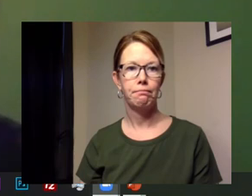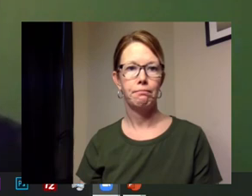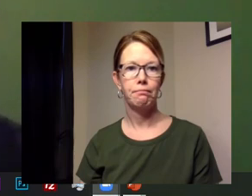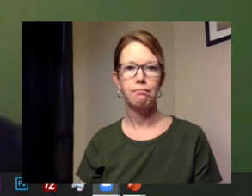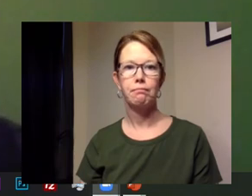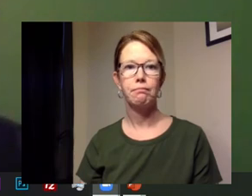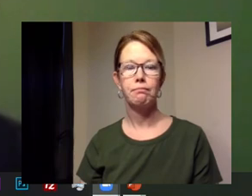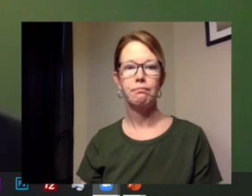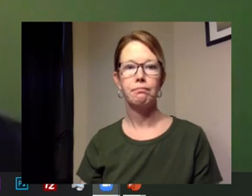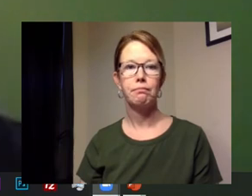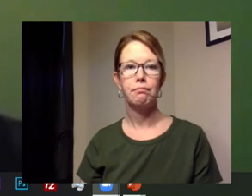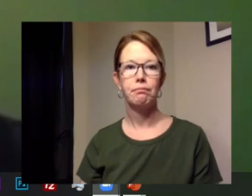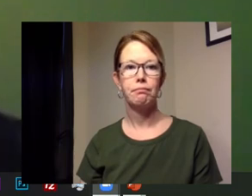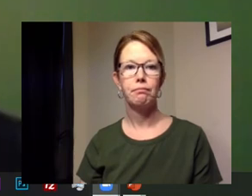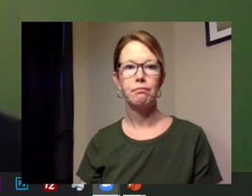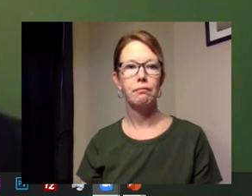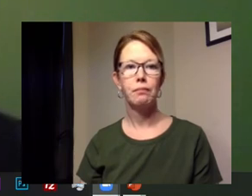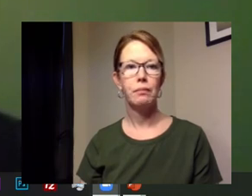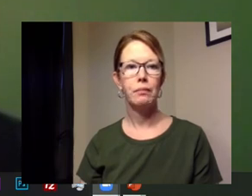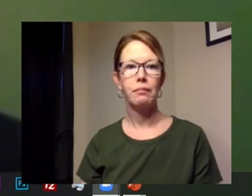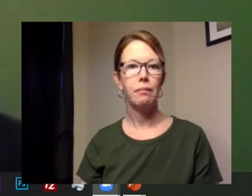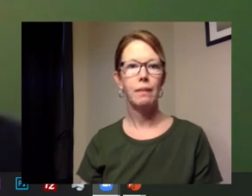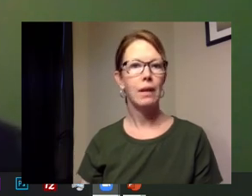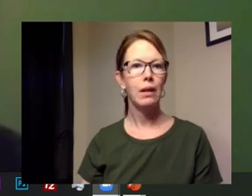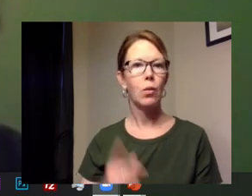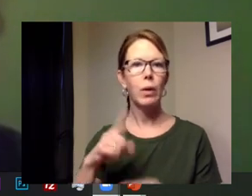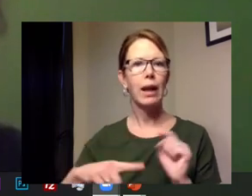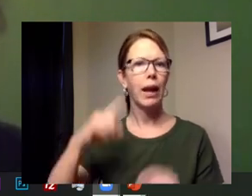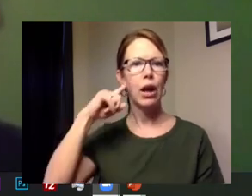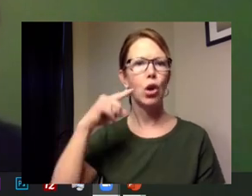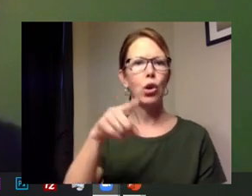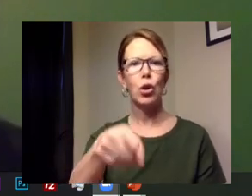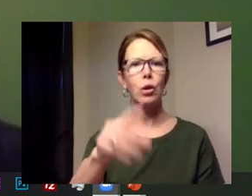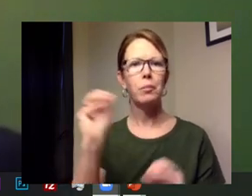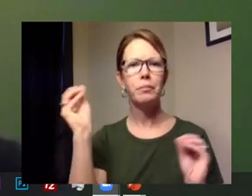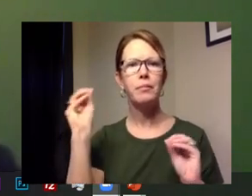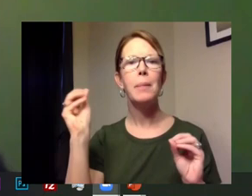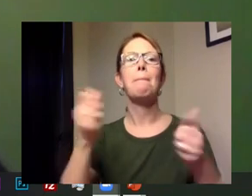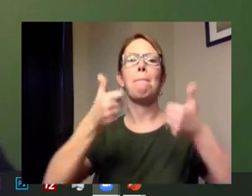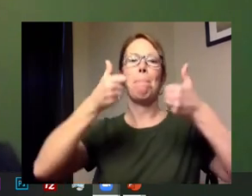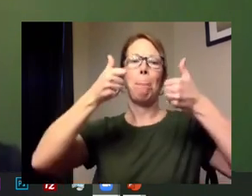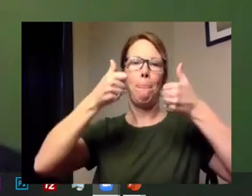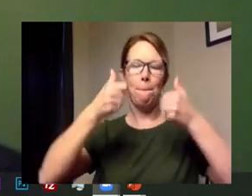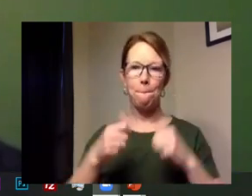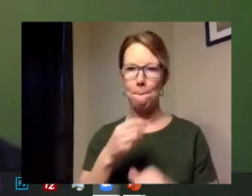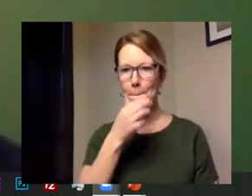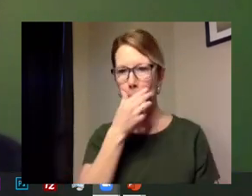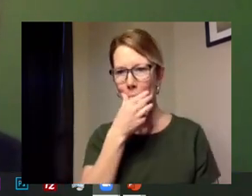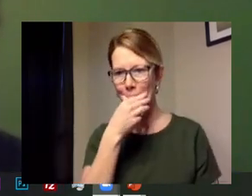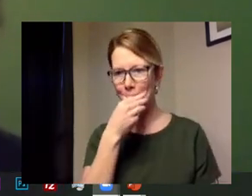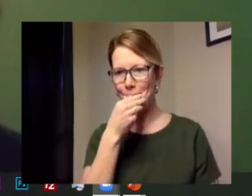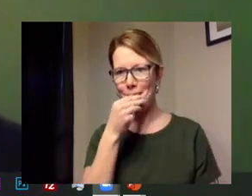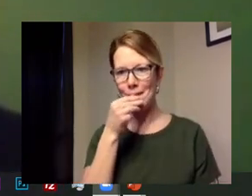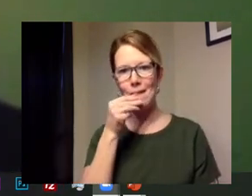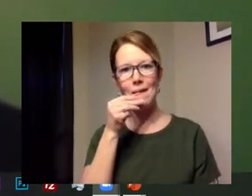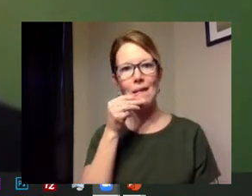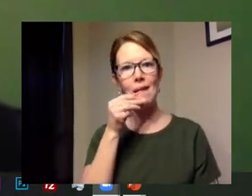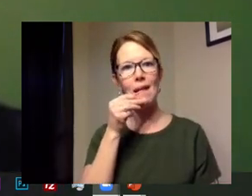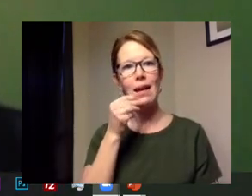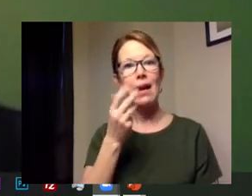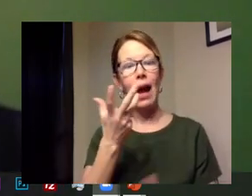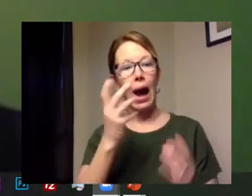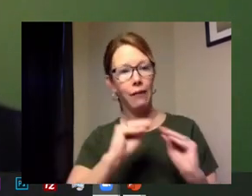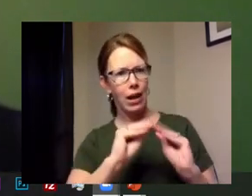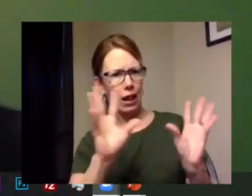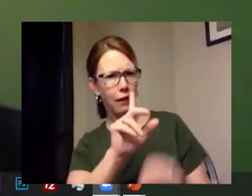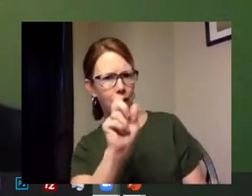lisa lisa i'm sorry we don't we don't have sound coming from your mic hi josue i just have a clarifying question were